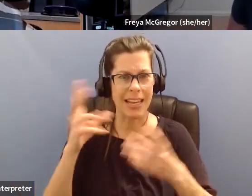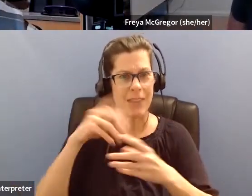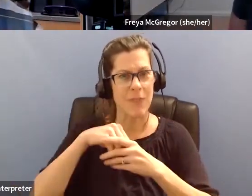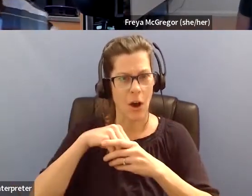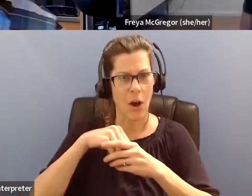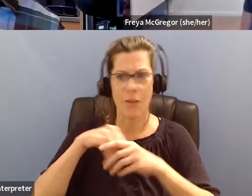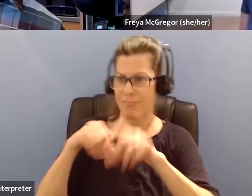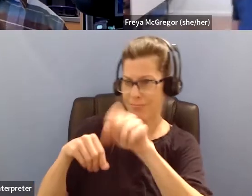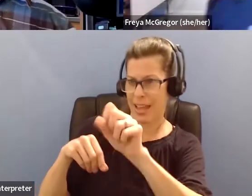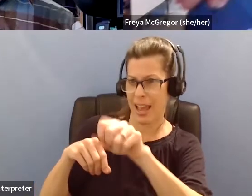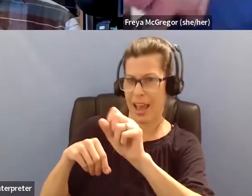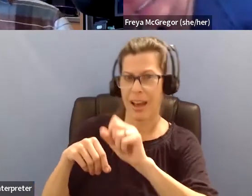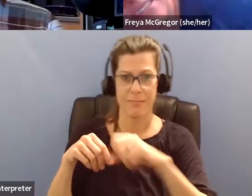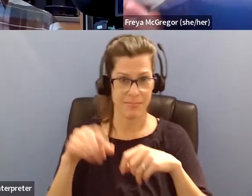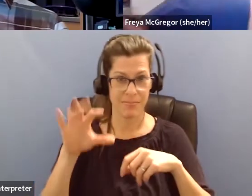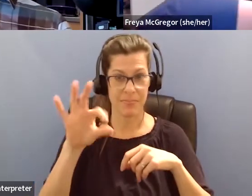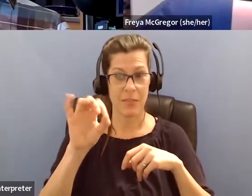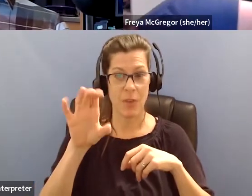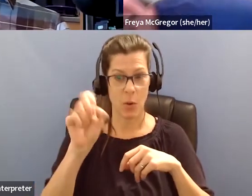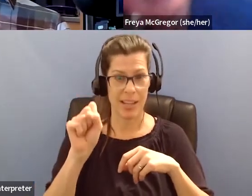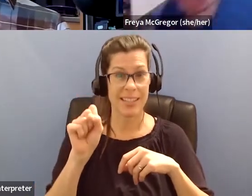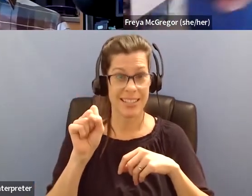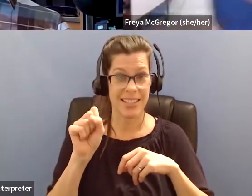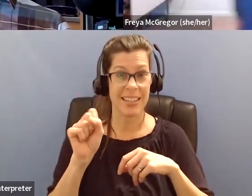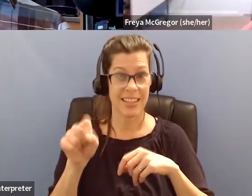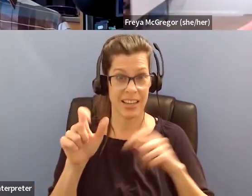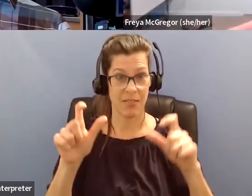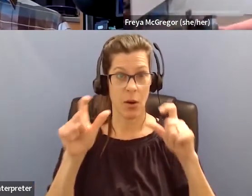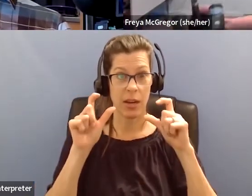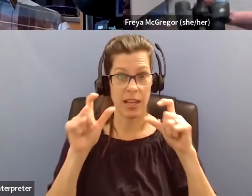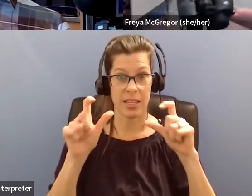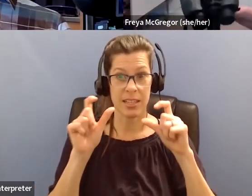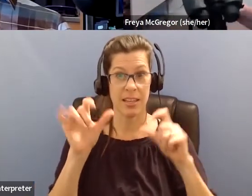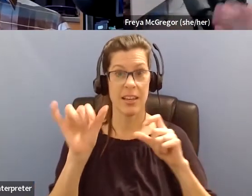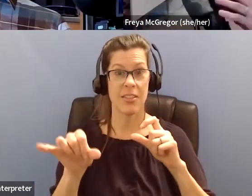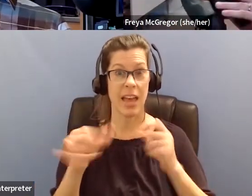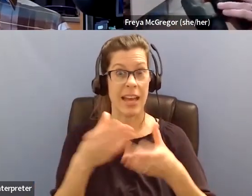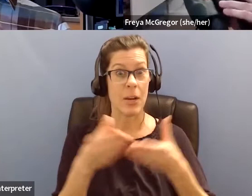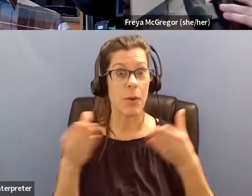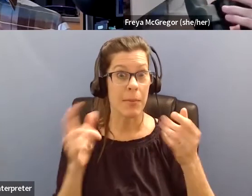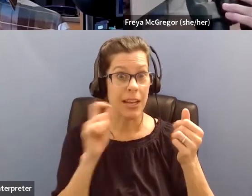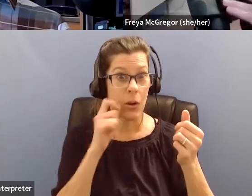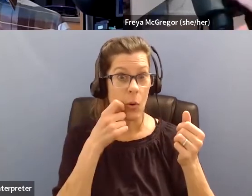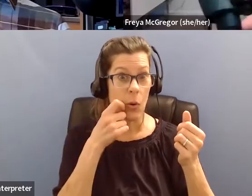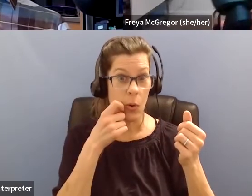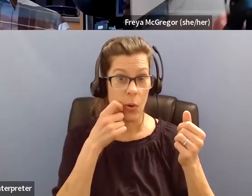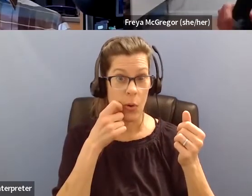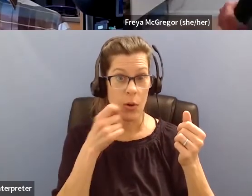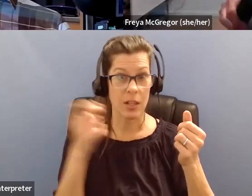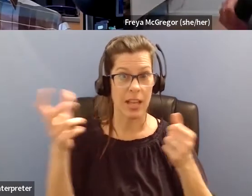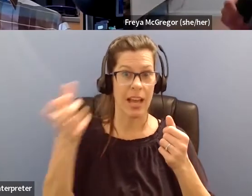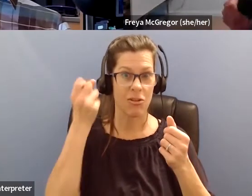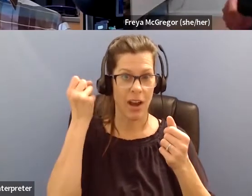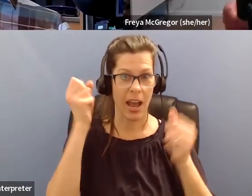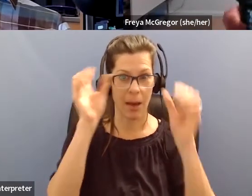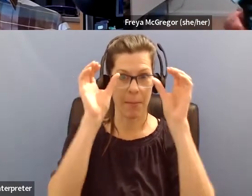focusing. So, yeah, this adaptive equipment stuff is really, really cool. And actually, that's why I grabbed this pair of